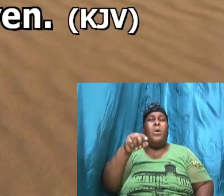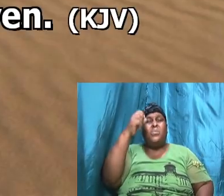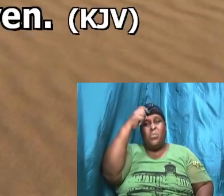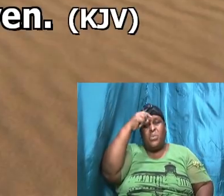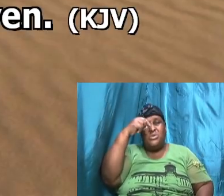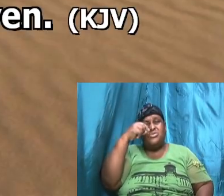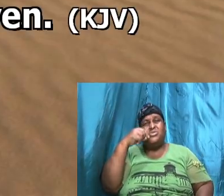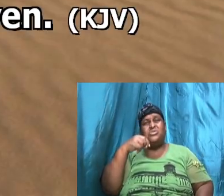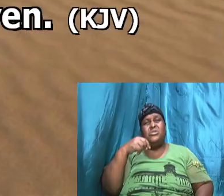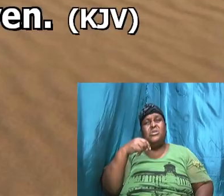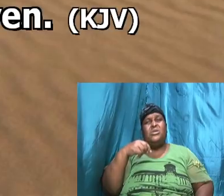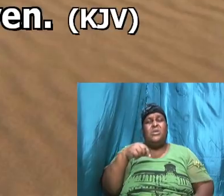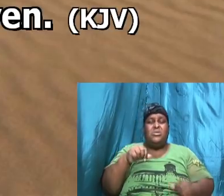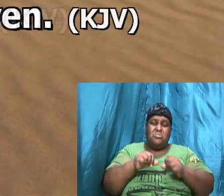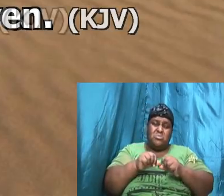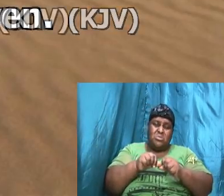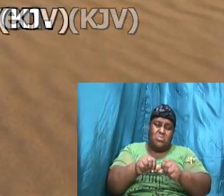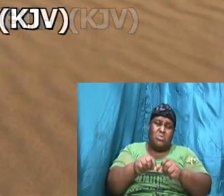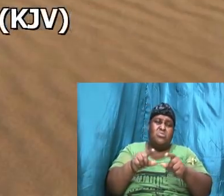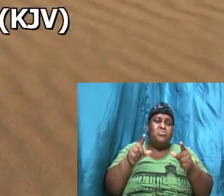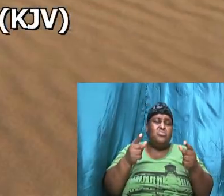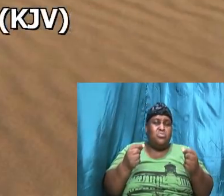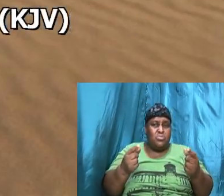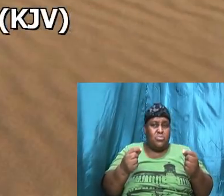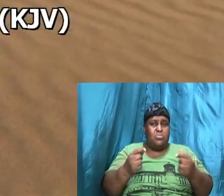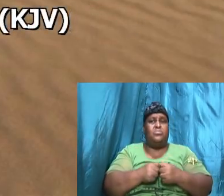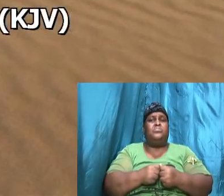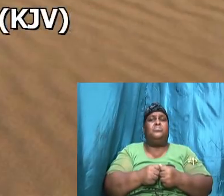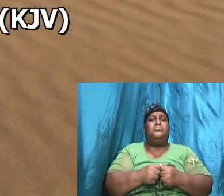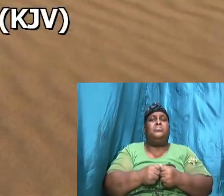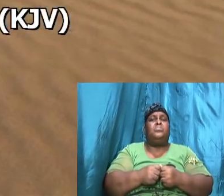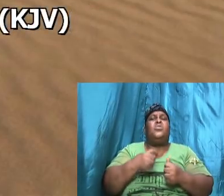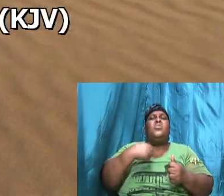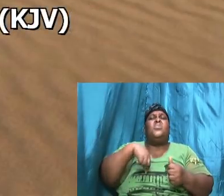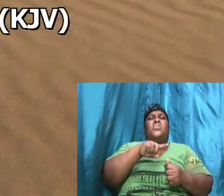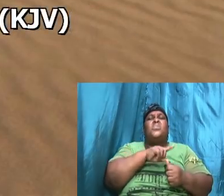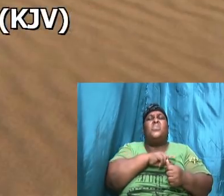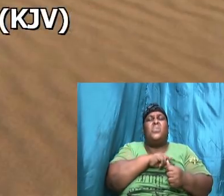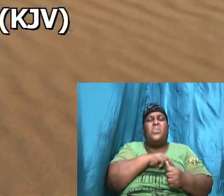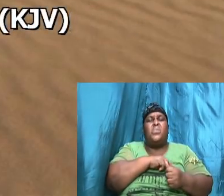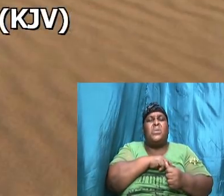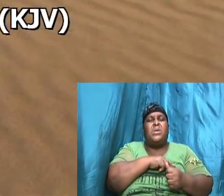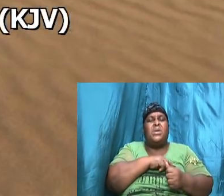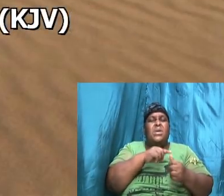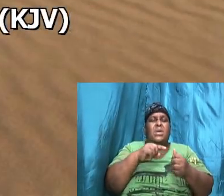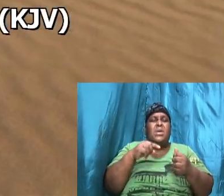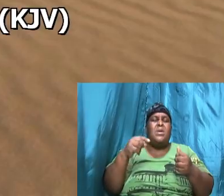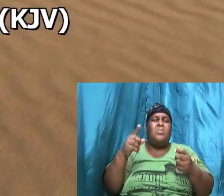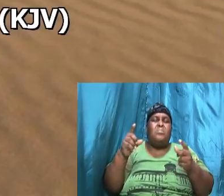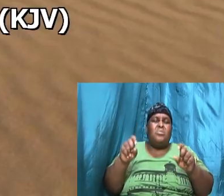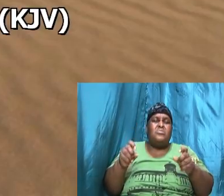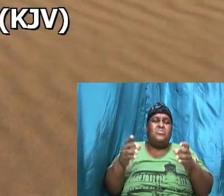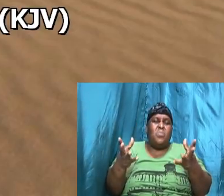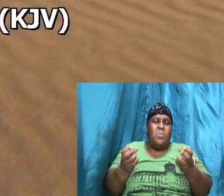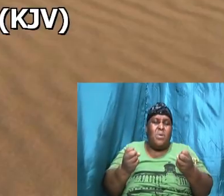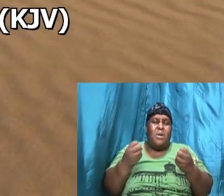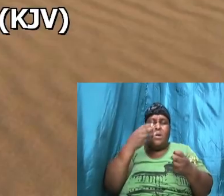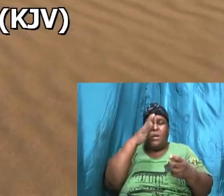will happen that is we are to want God to have his wish